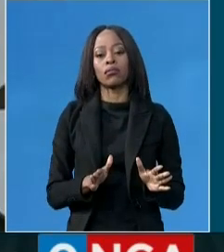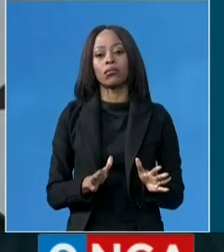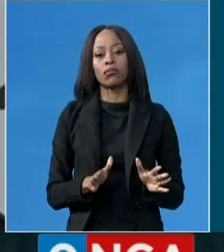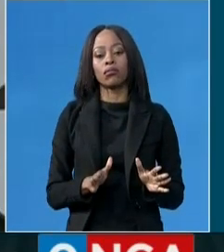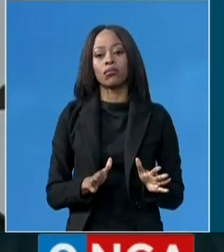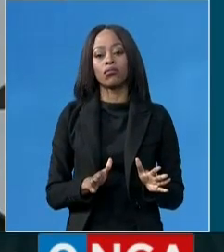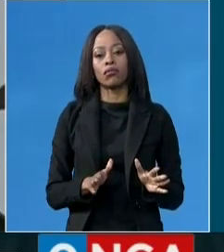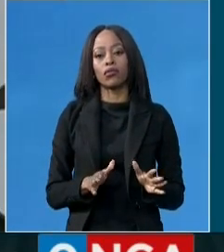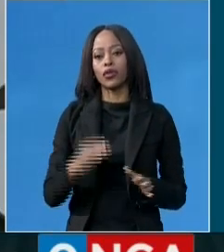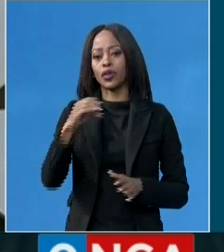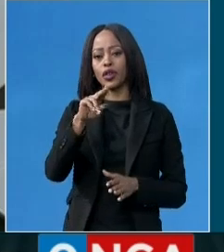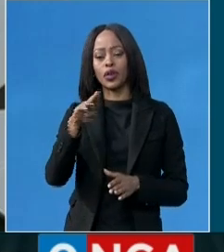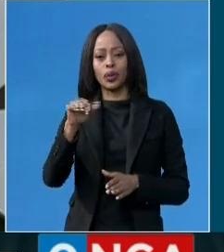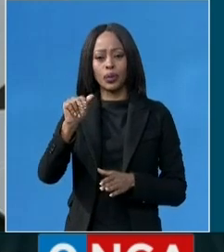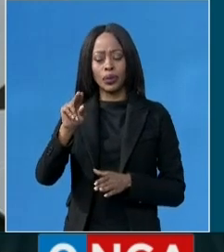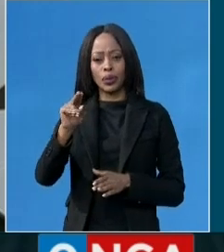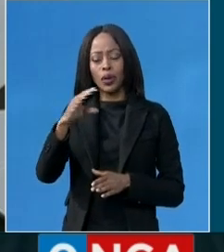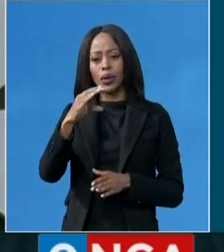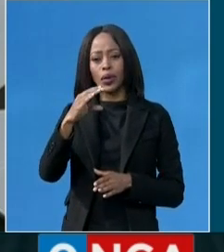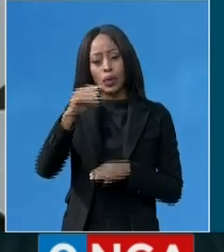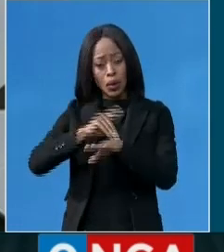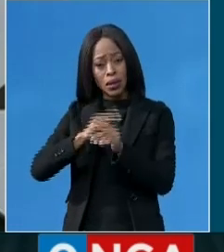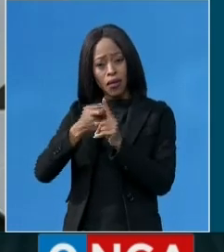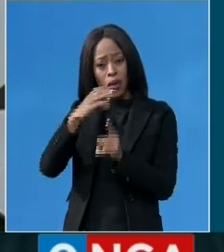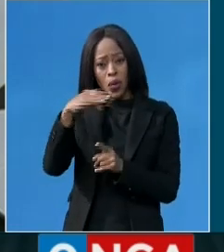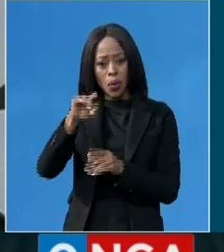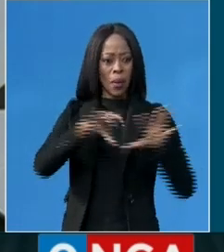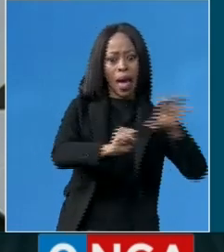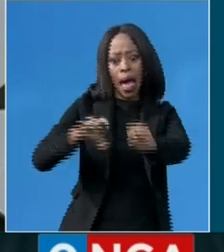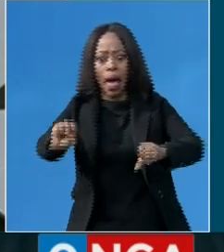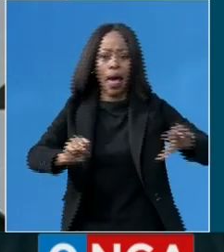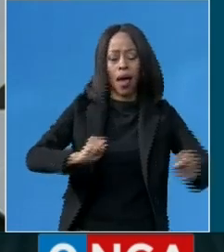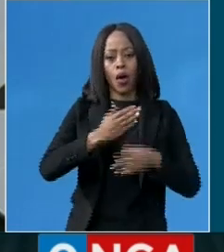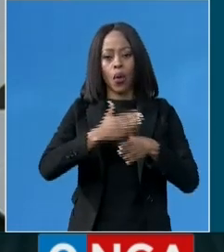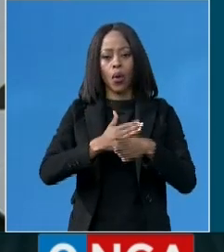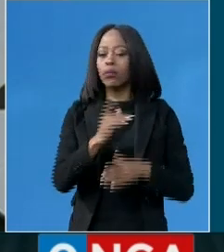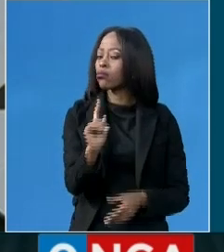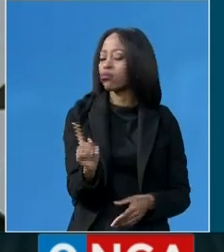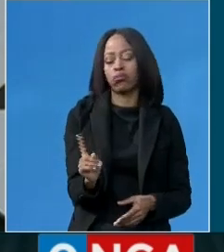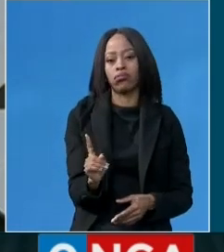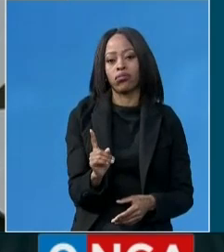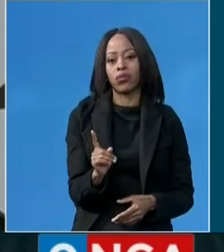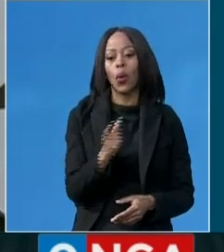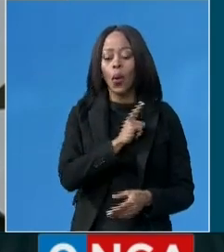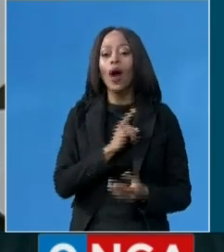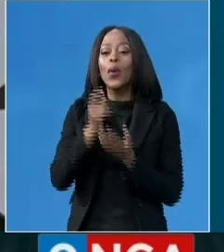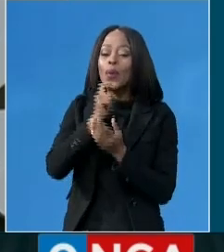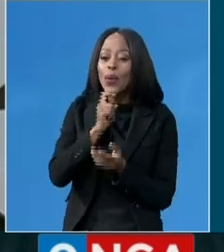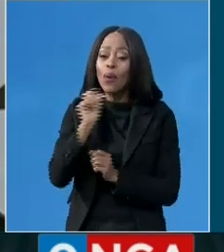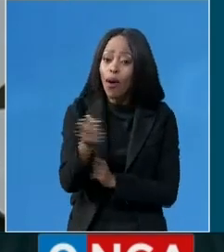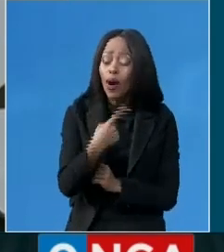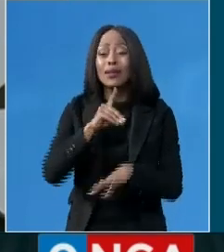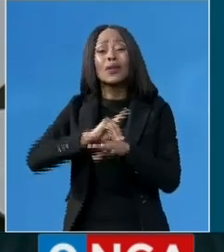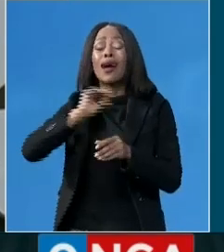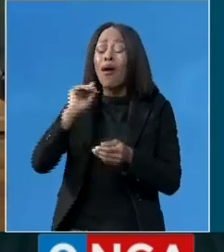that there are Cuban doctors coming in to take jobs of certain doctors. We are exhausting. At least all our doctors are needed